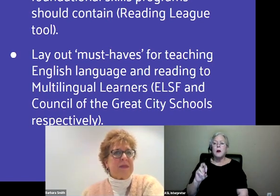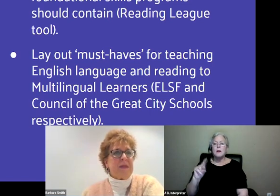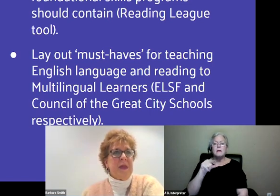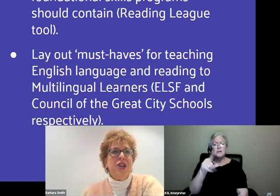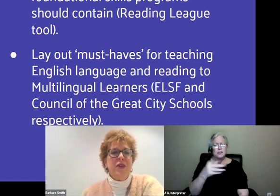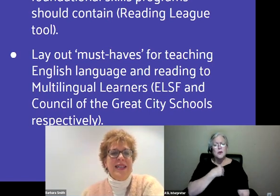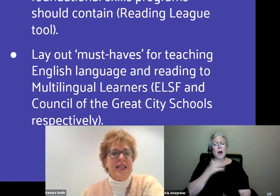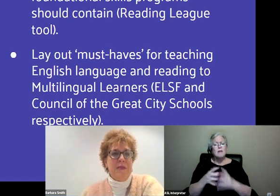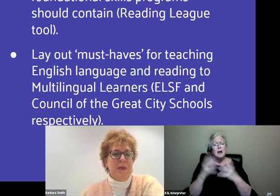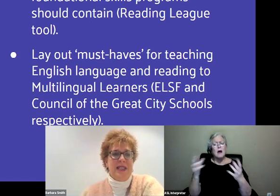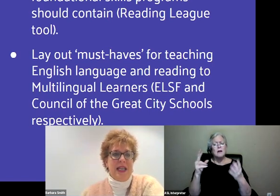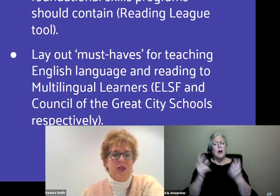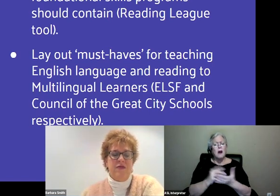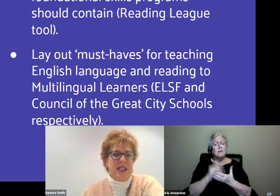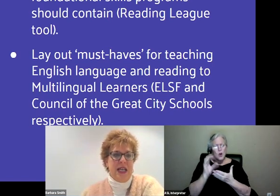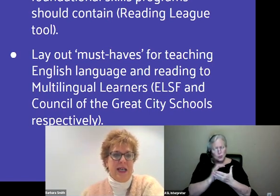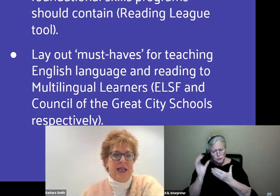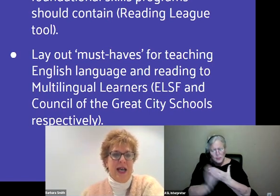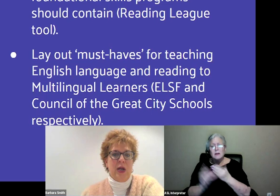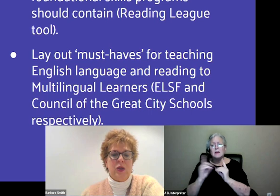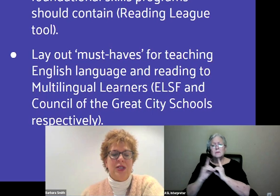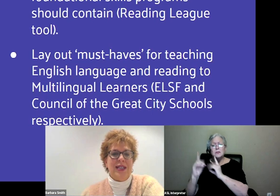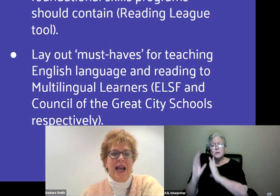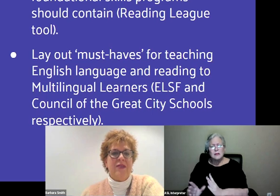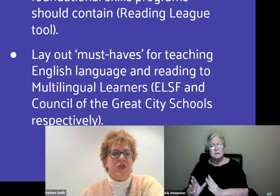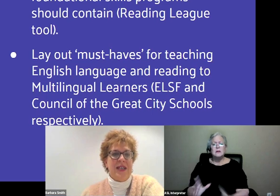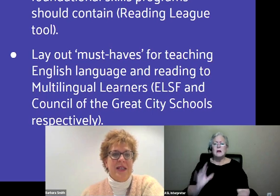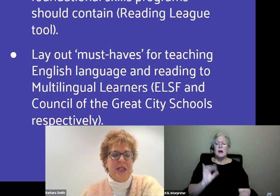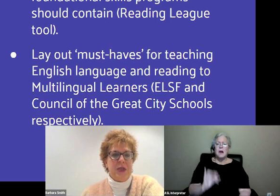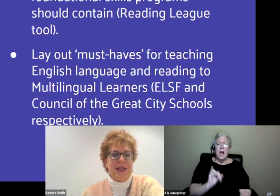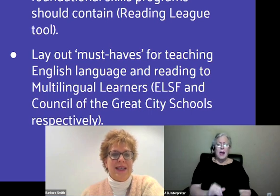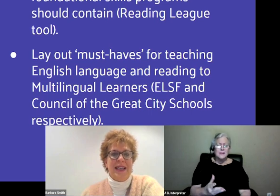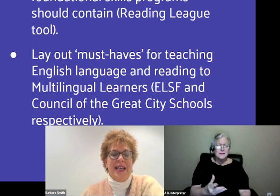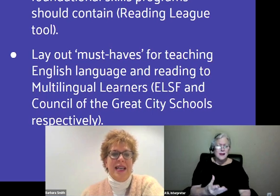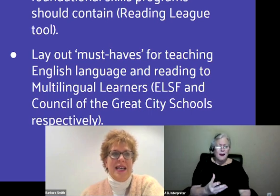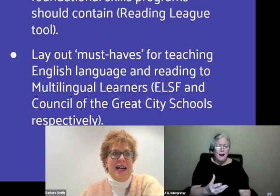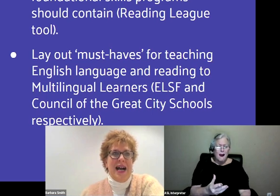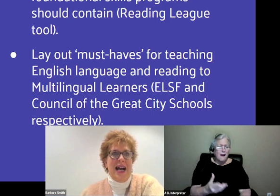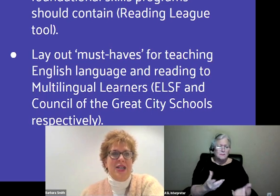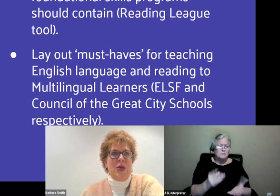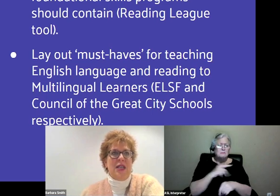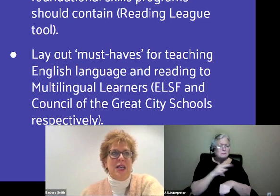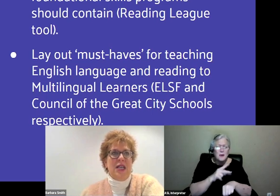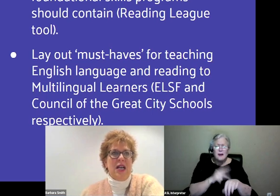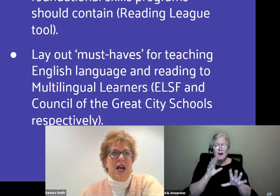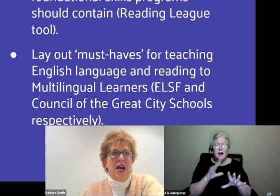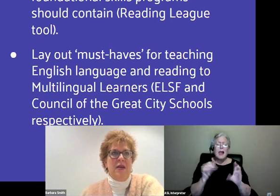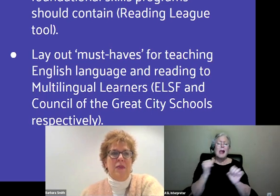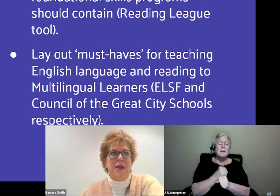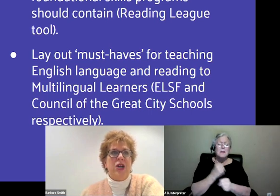it creates an implementation fatigue, and also just a lack of trust in the district. It's like using,